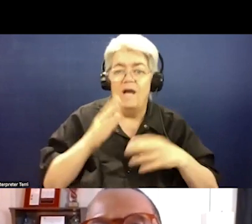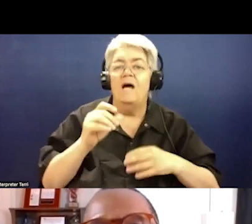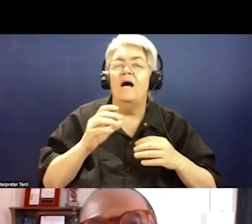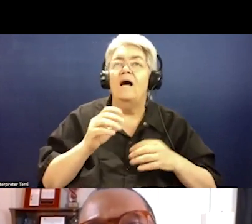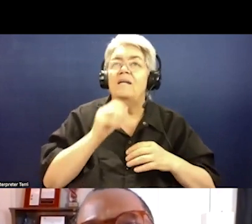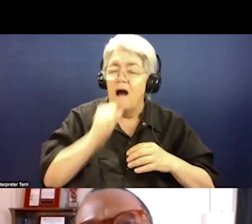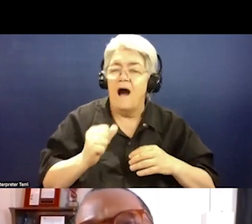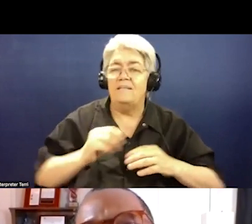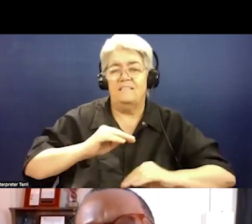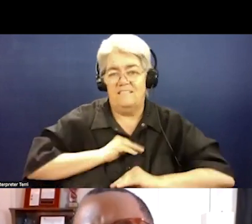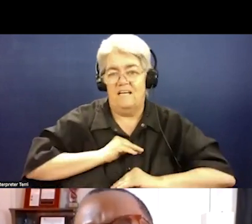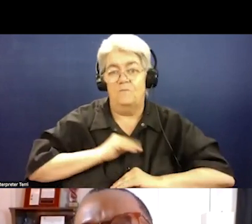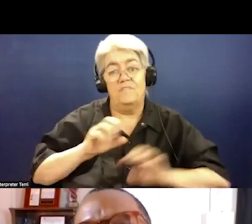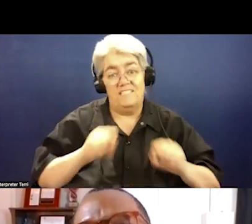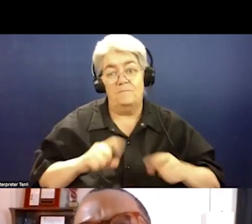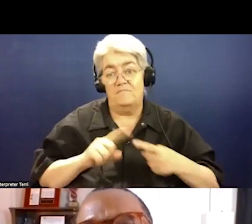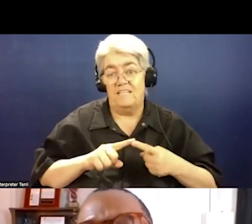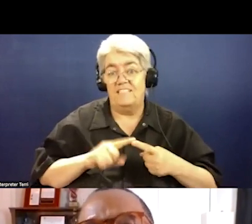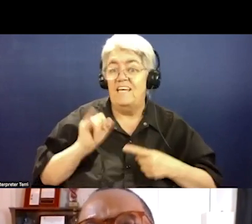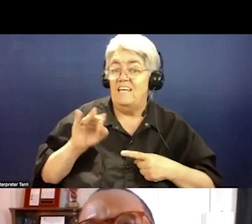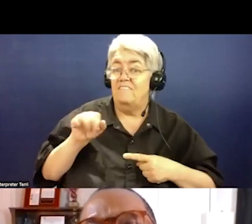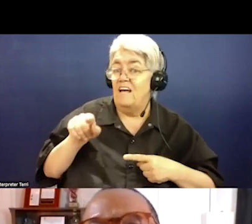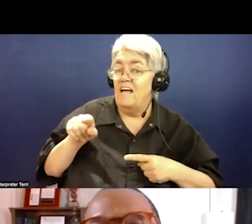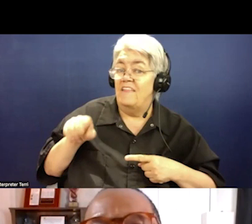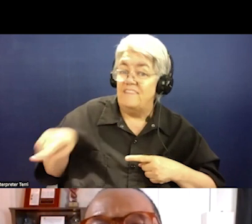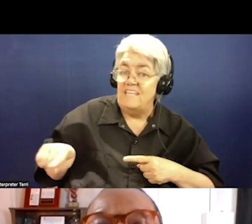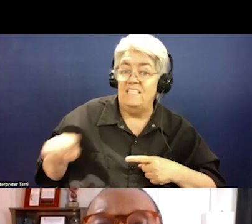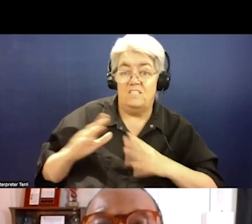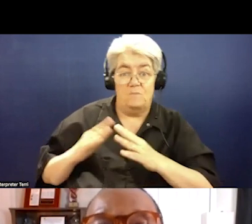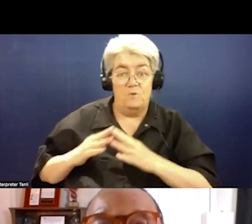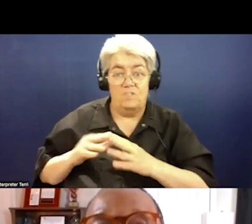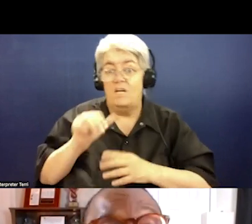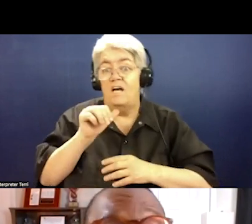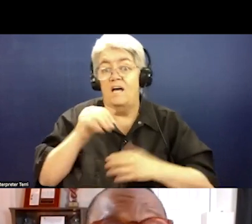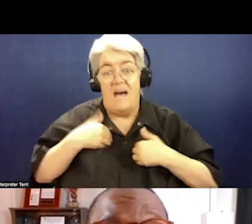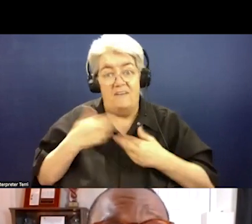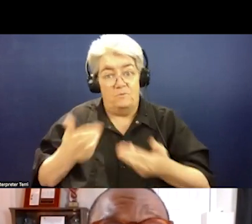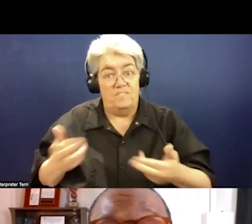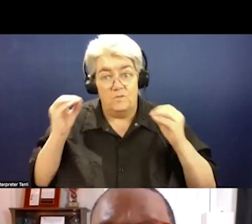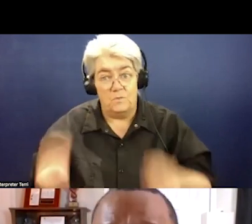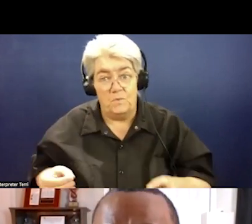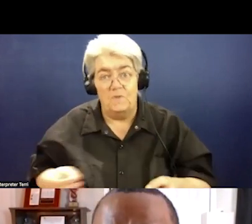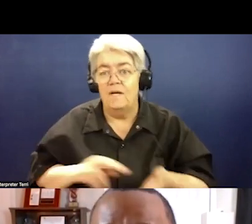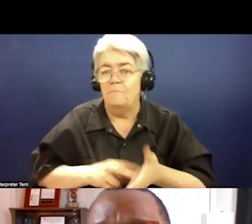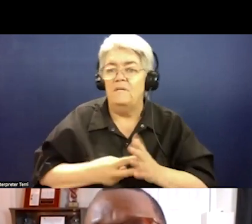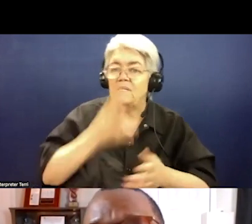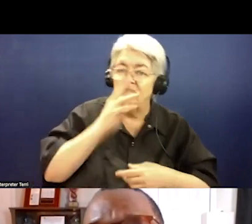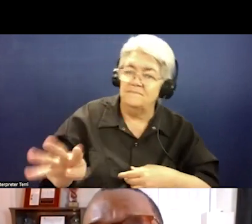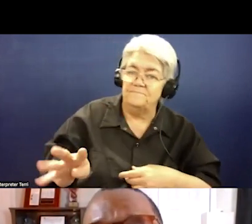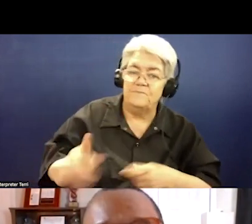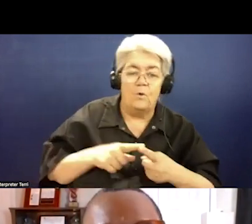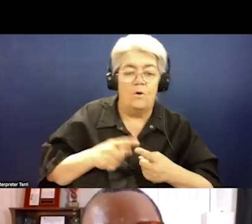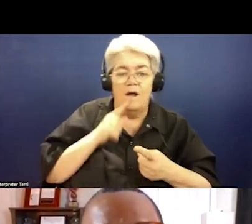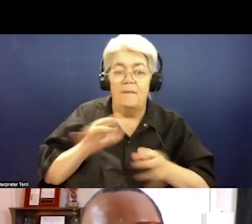that in essence says by the absence of resources in black and brown communities that my life does not matter or that it matters differently,